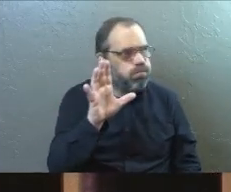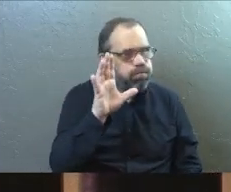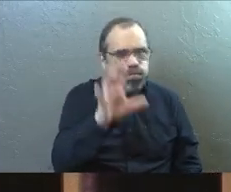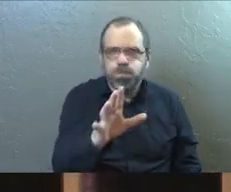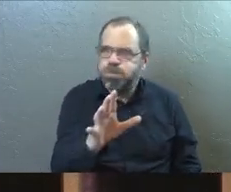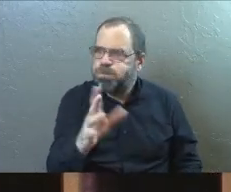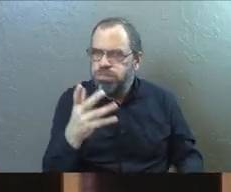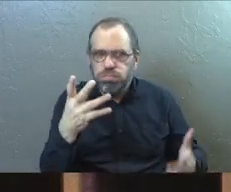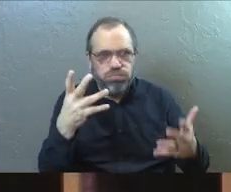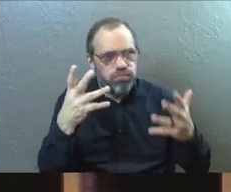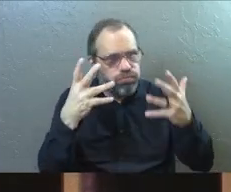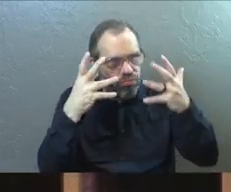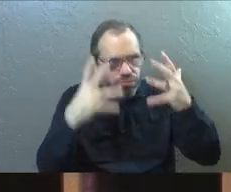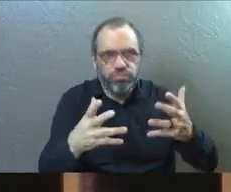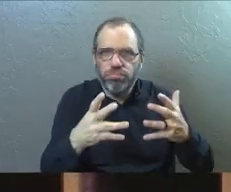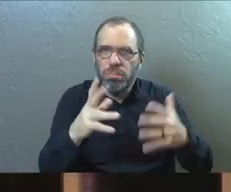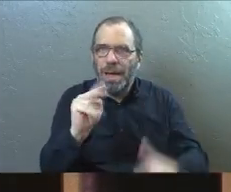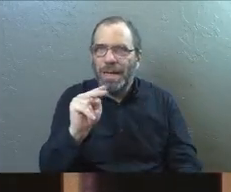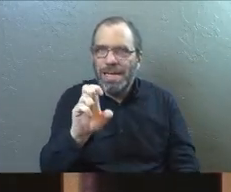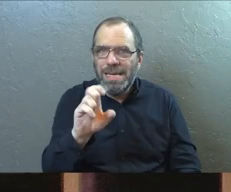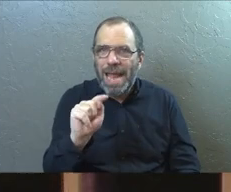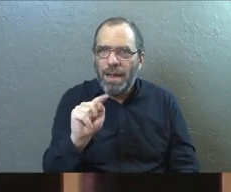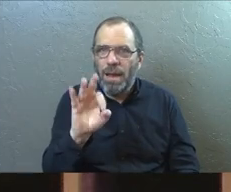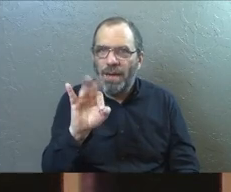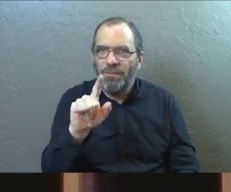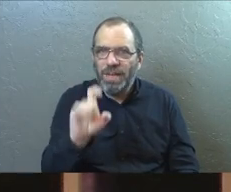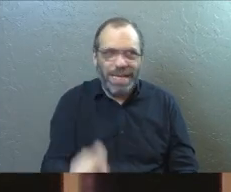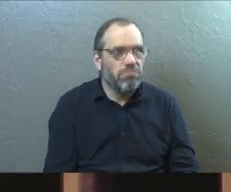and plugged into the Netflix vine.